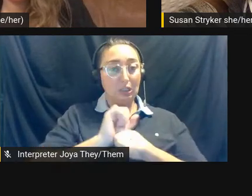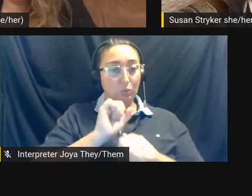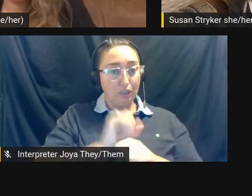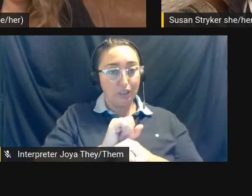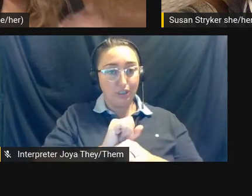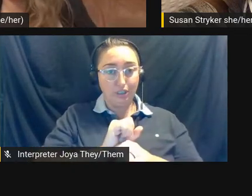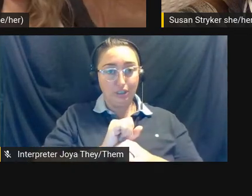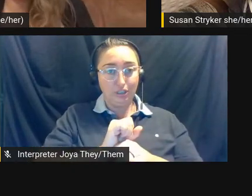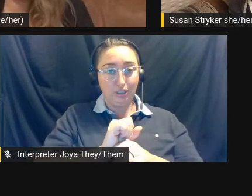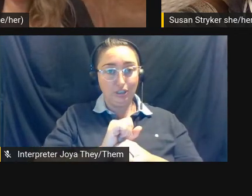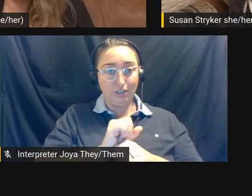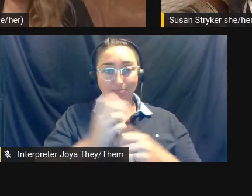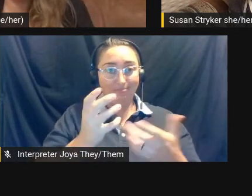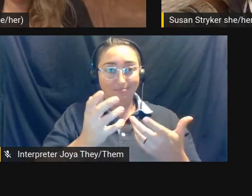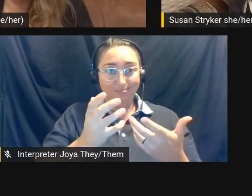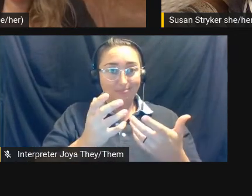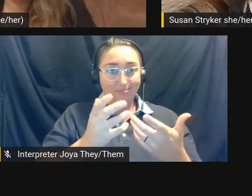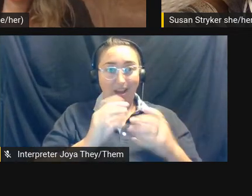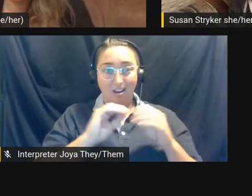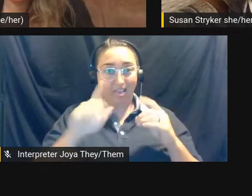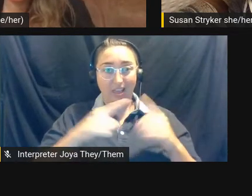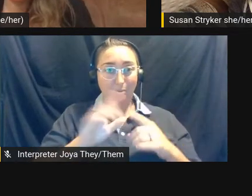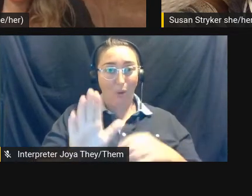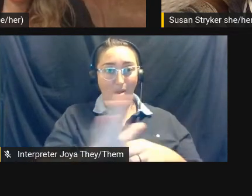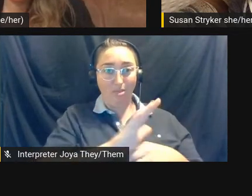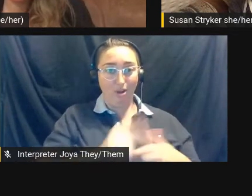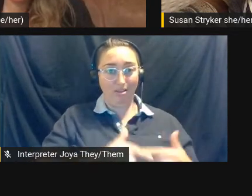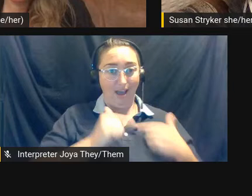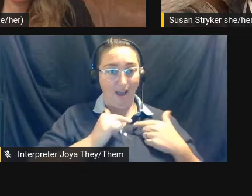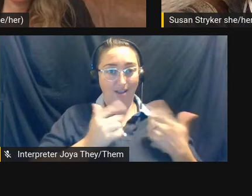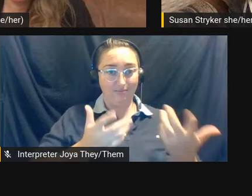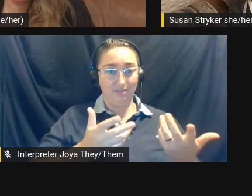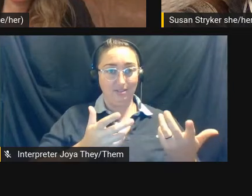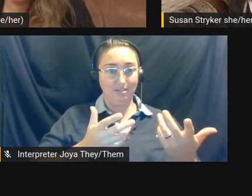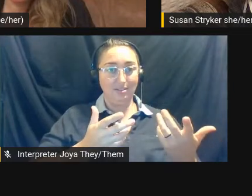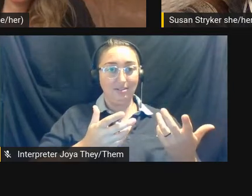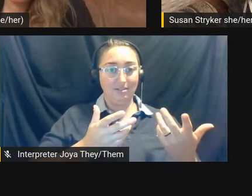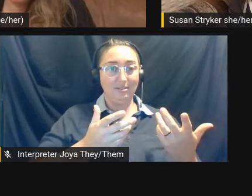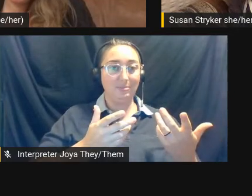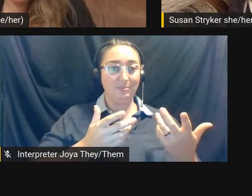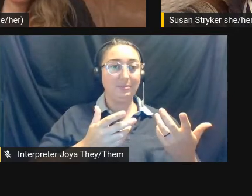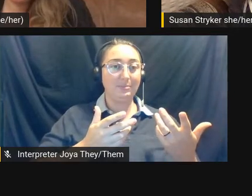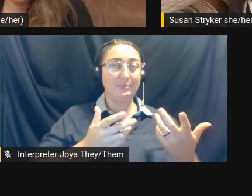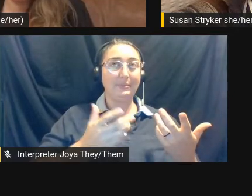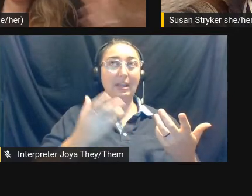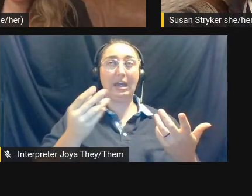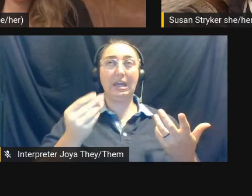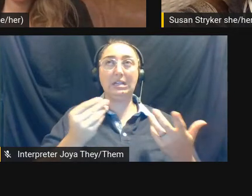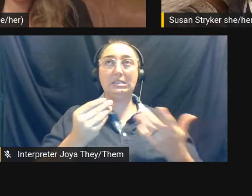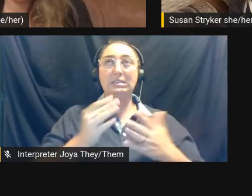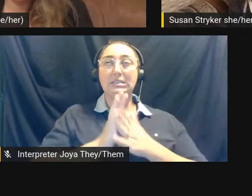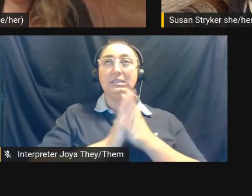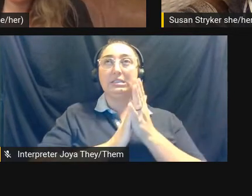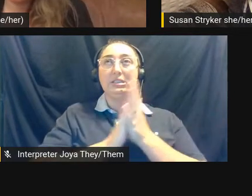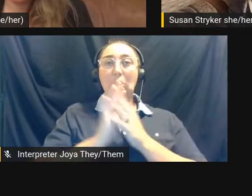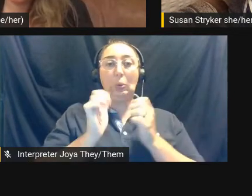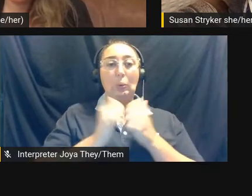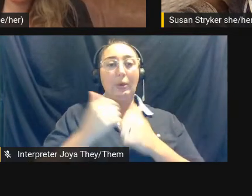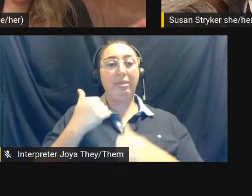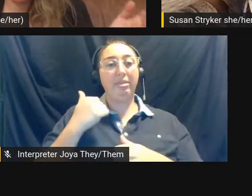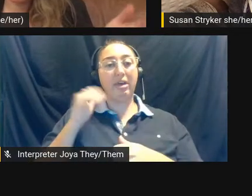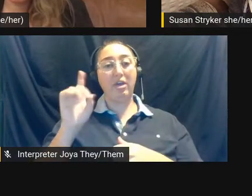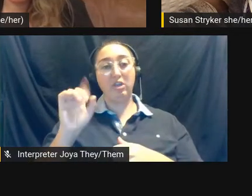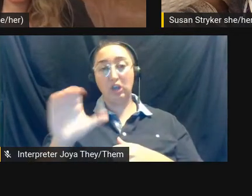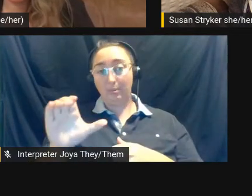anything else about their lives. um, and then with, like, the documentary